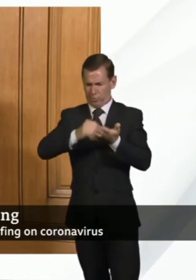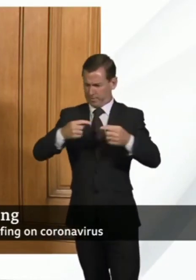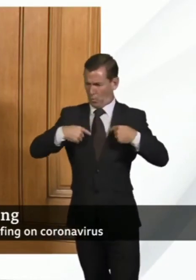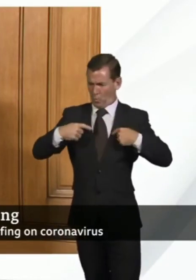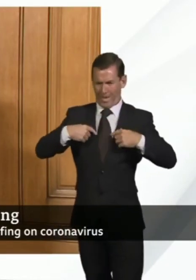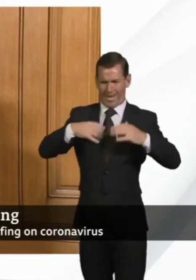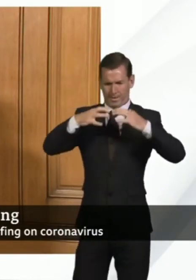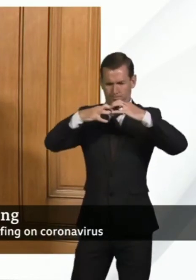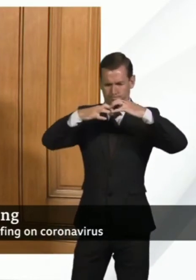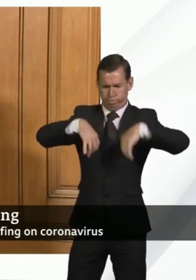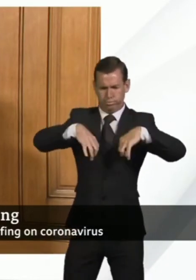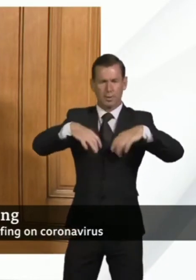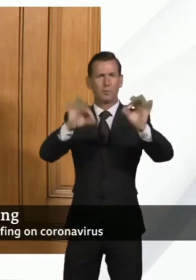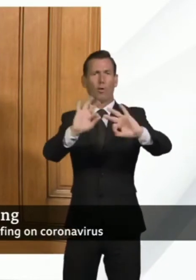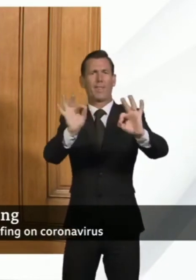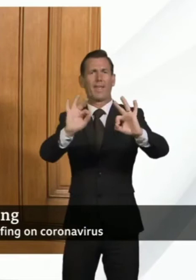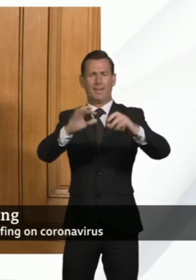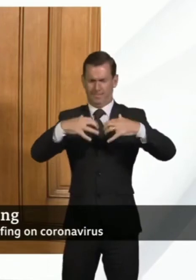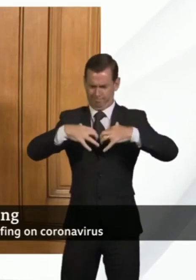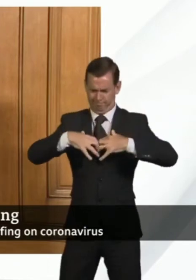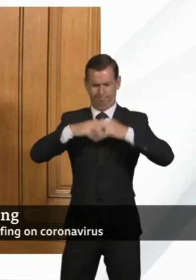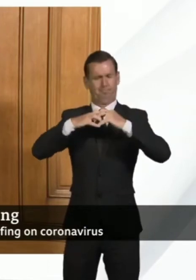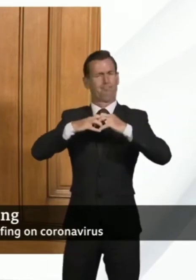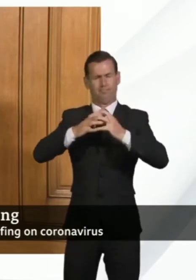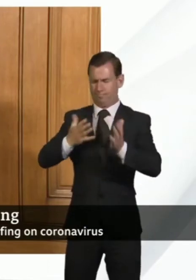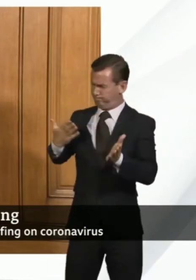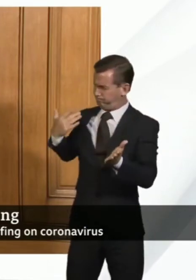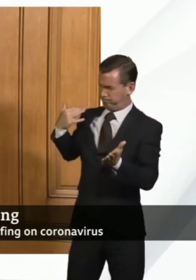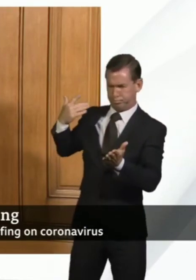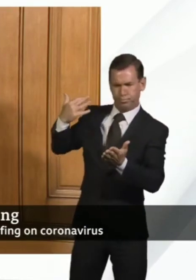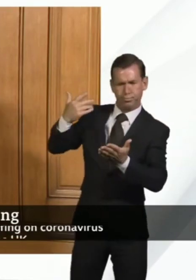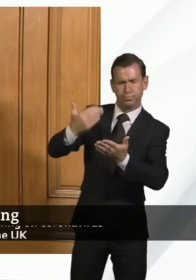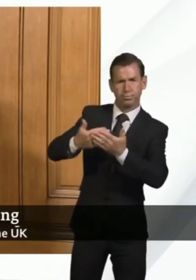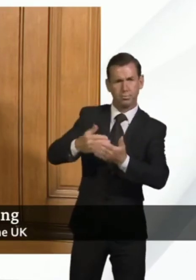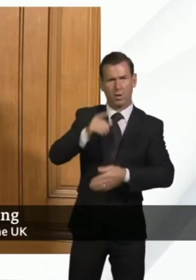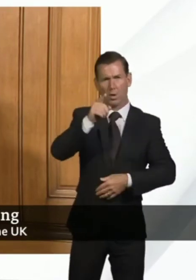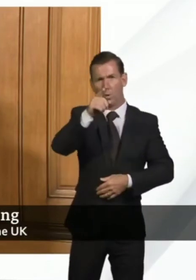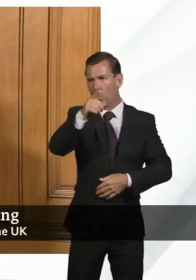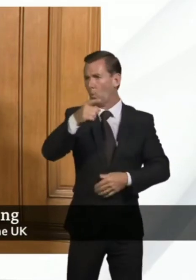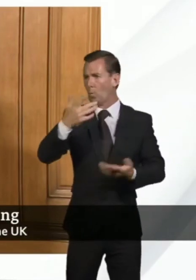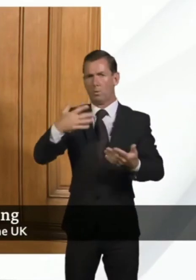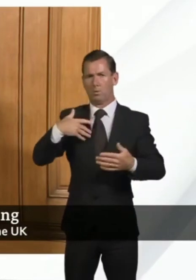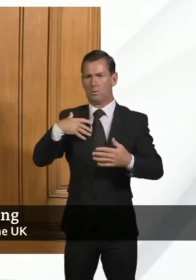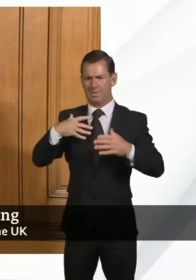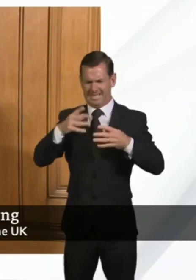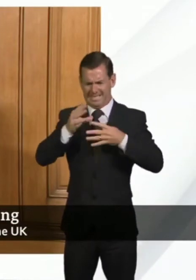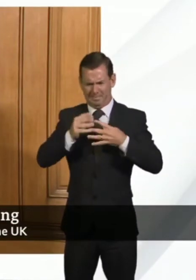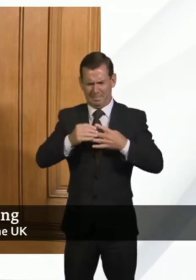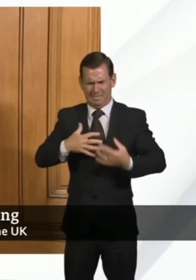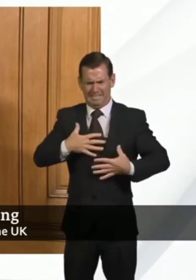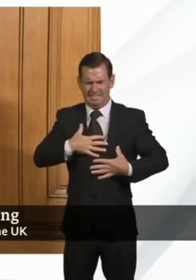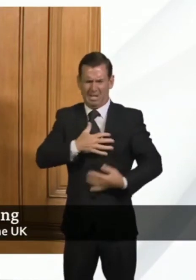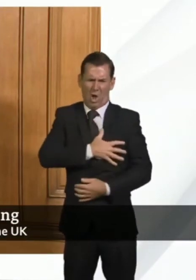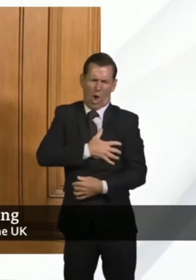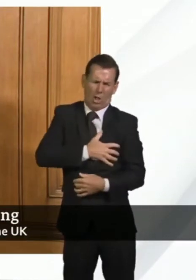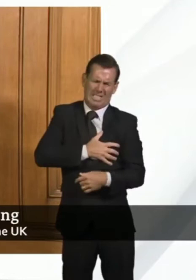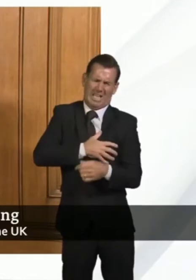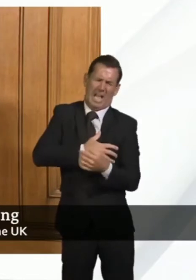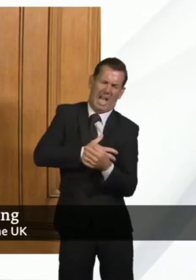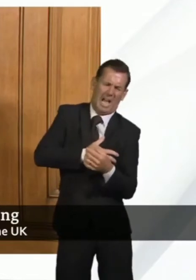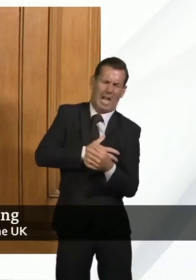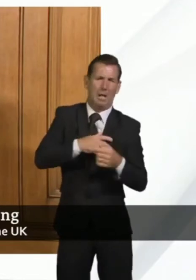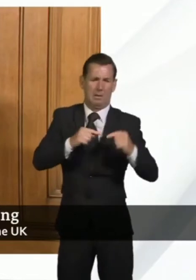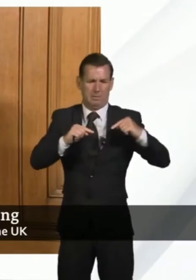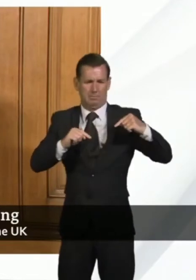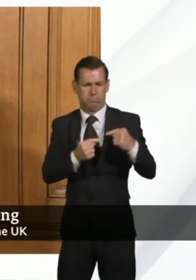this. And so if you have symptoms that you're worried about, maybe symptoms of you're worried about heart attack or a stroke,